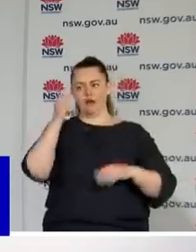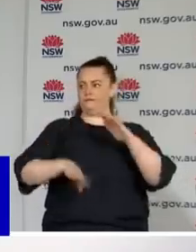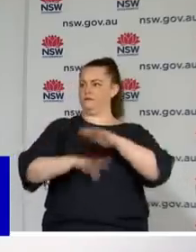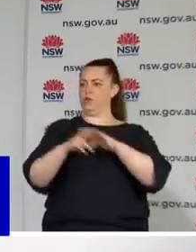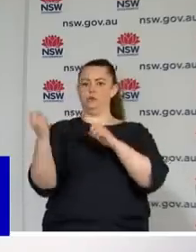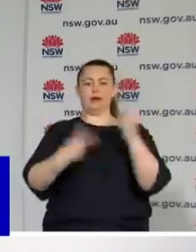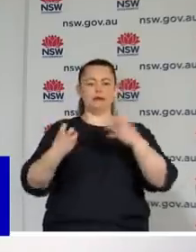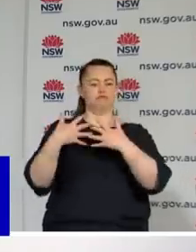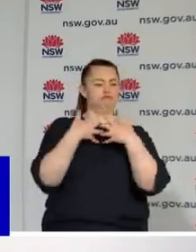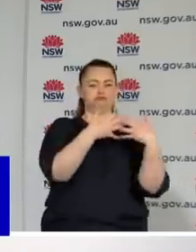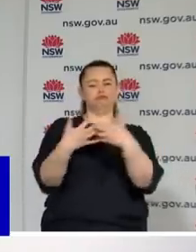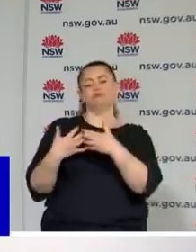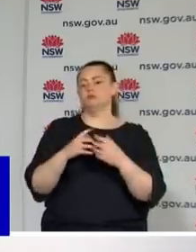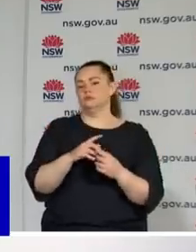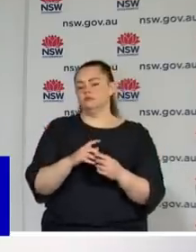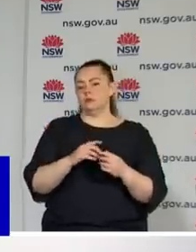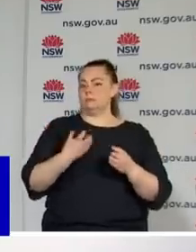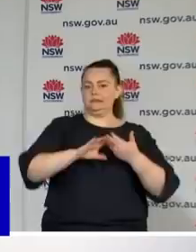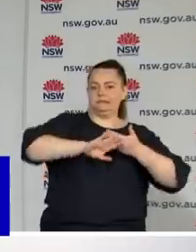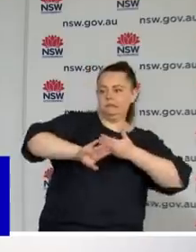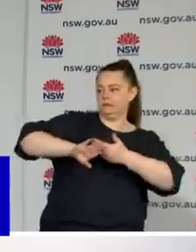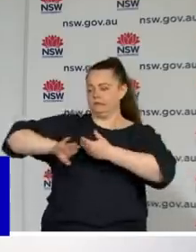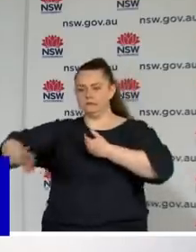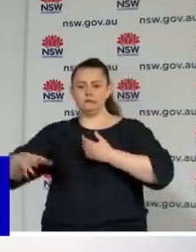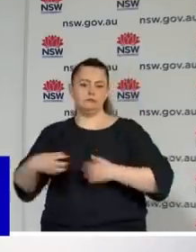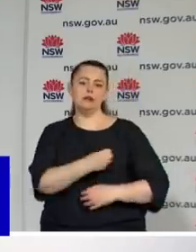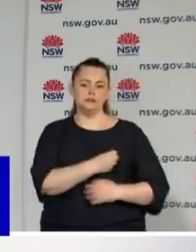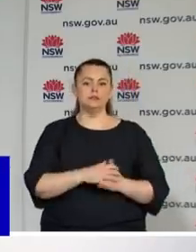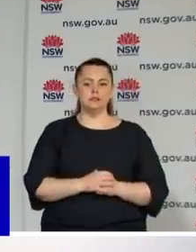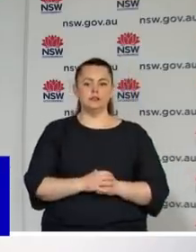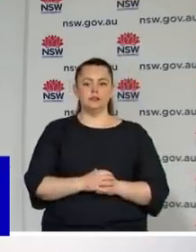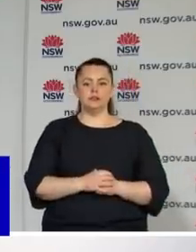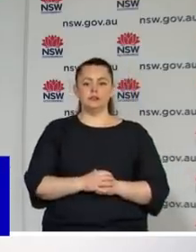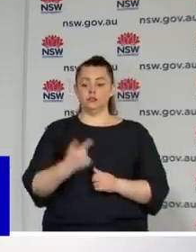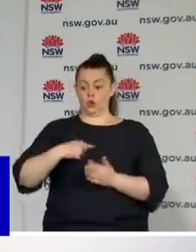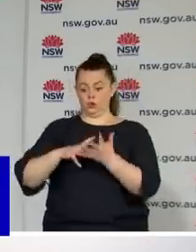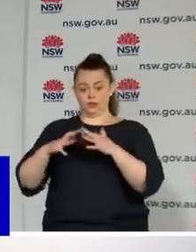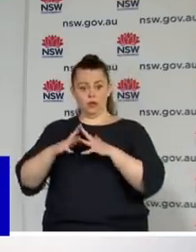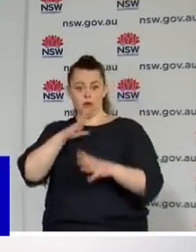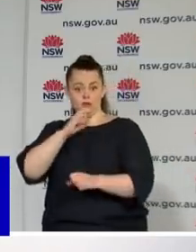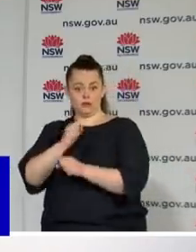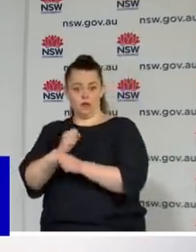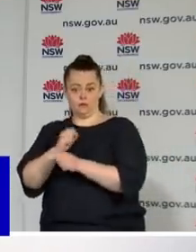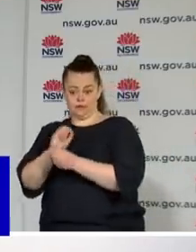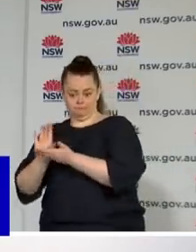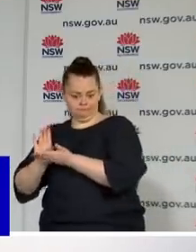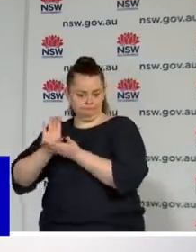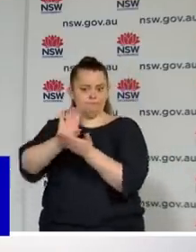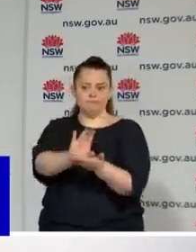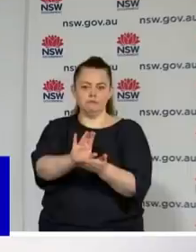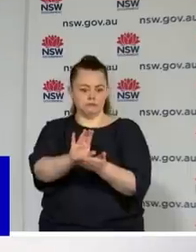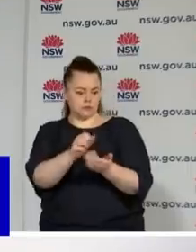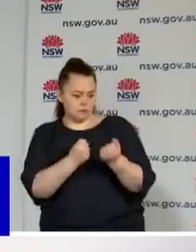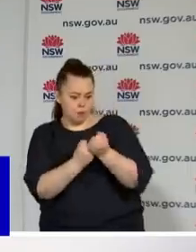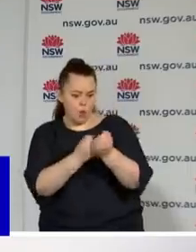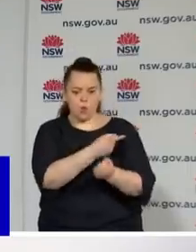maintaining the New South Wales government's contribution to this program, it will allow many businesses the support they need as